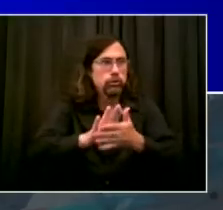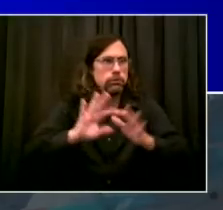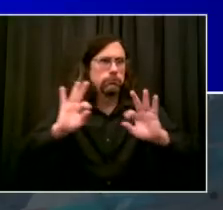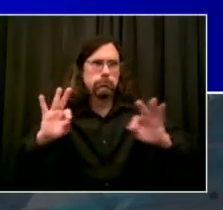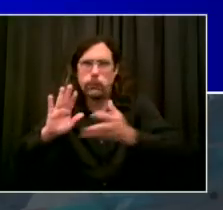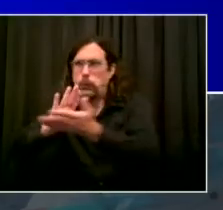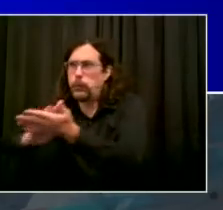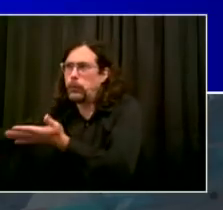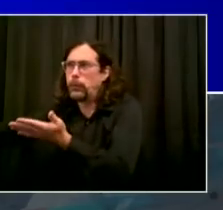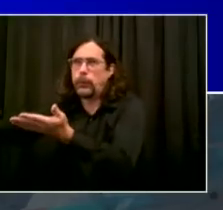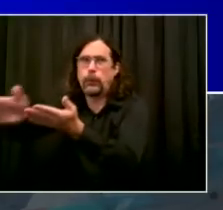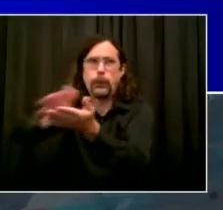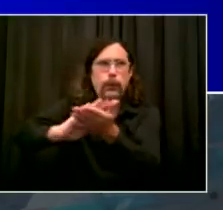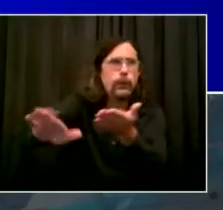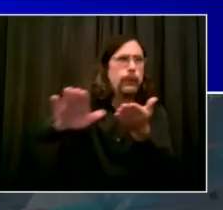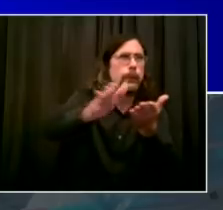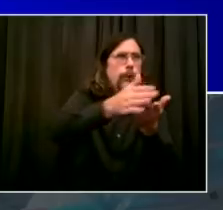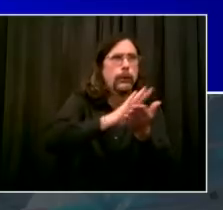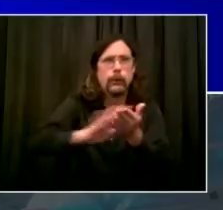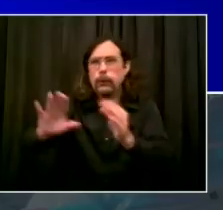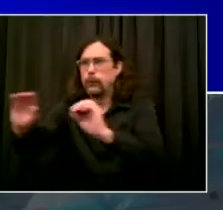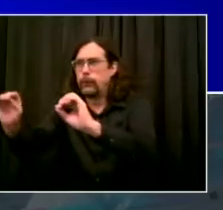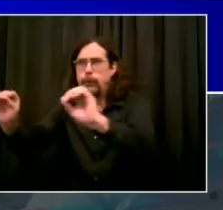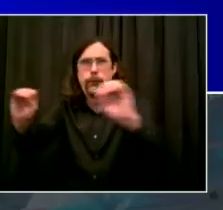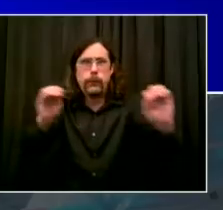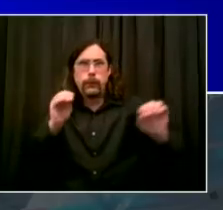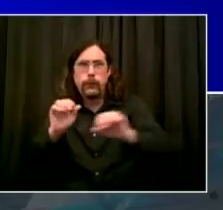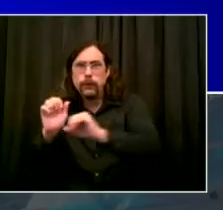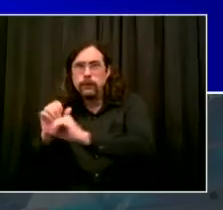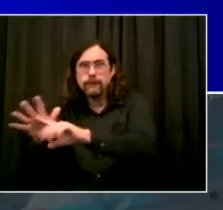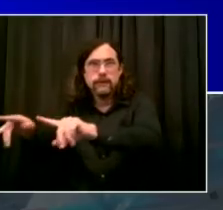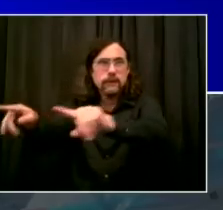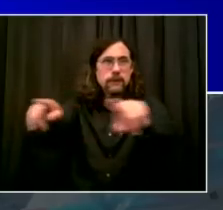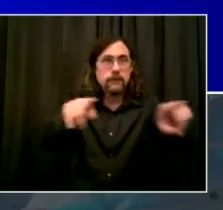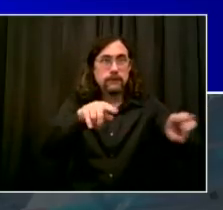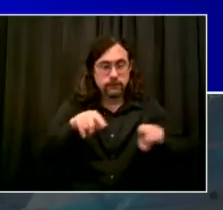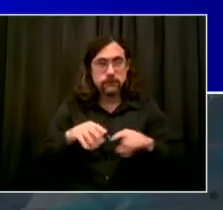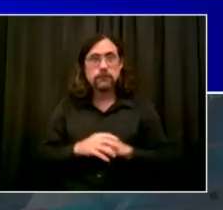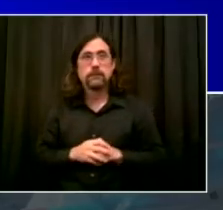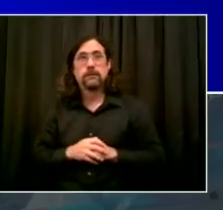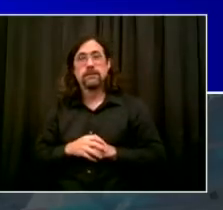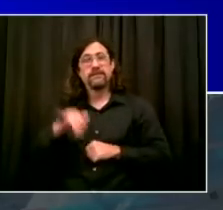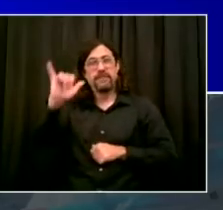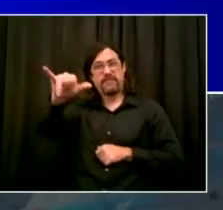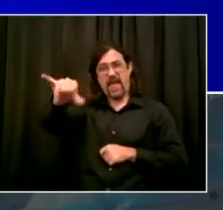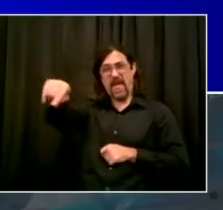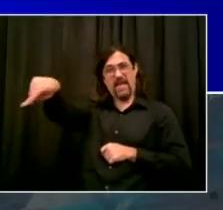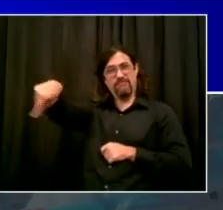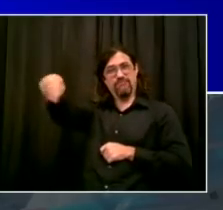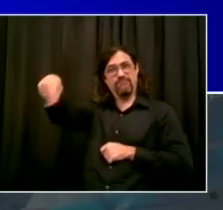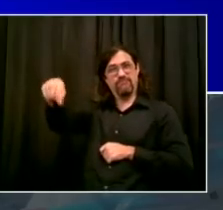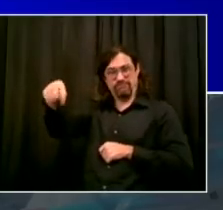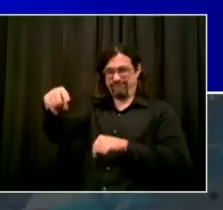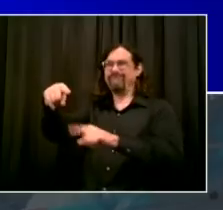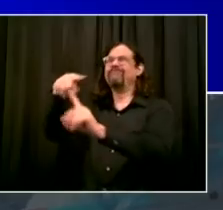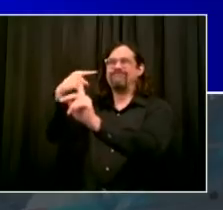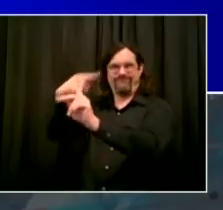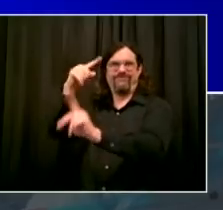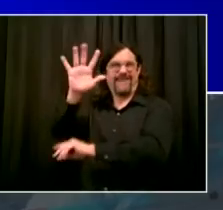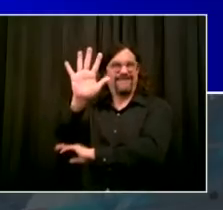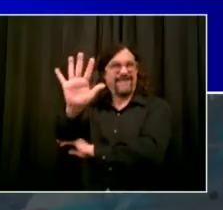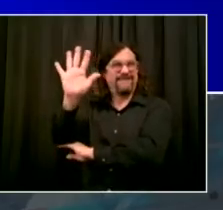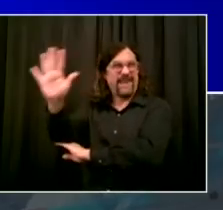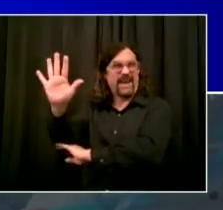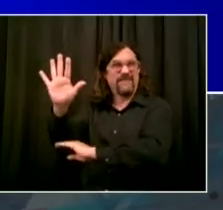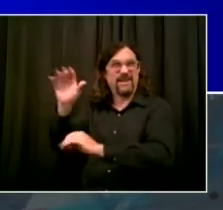rate I just told you, 0.32 percent. We could see something like that consistently. Some people will test